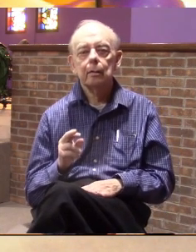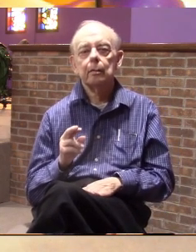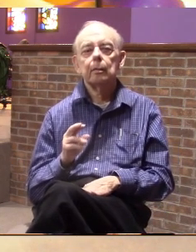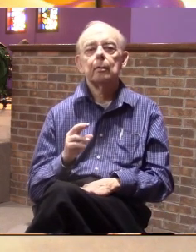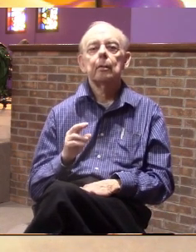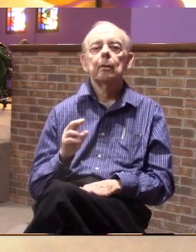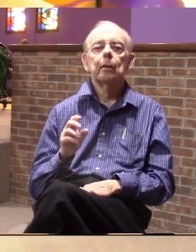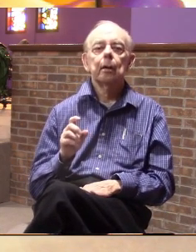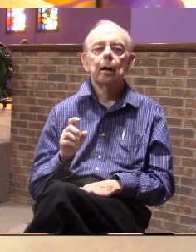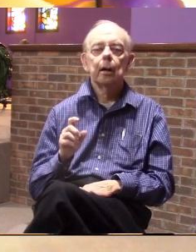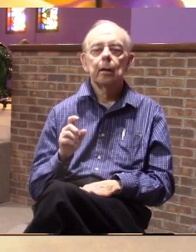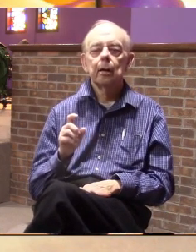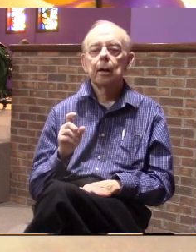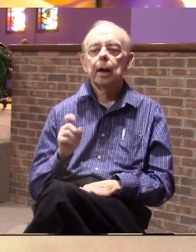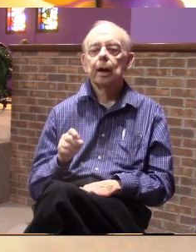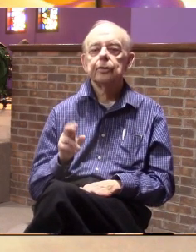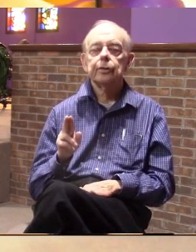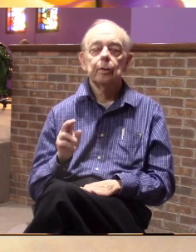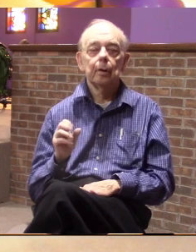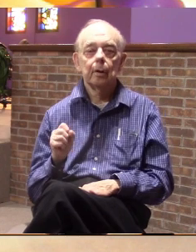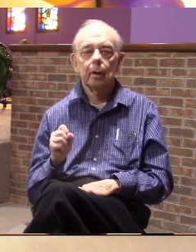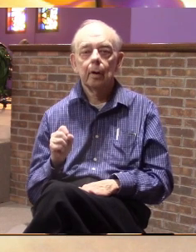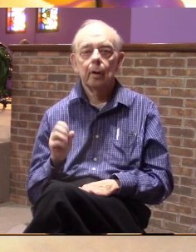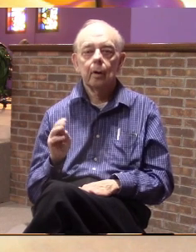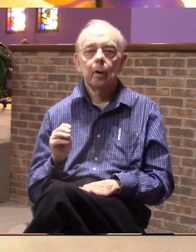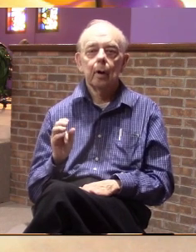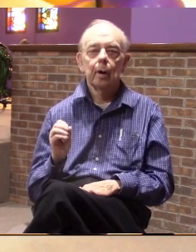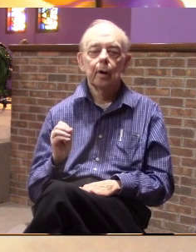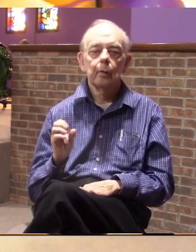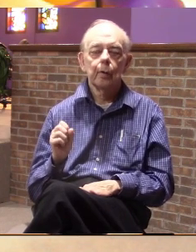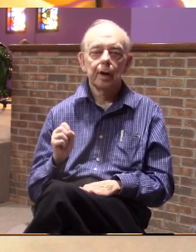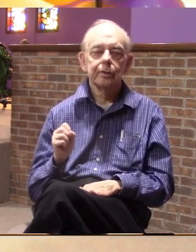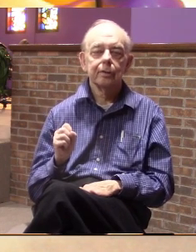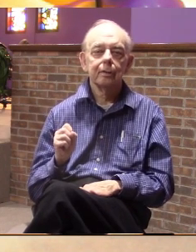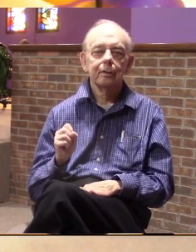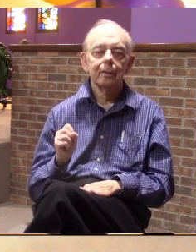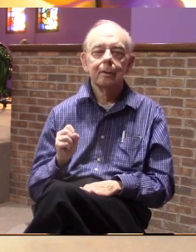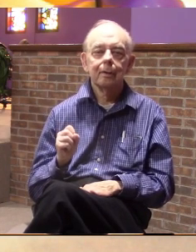X-U-S M-O-S